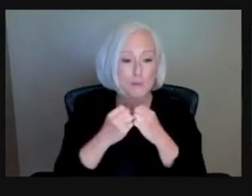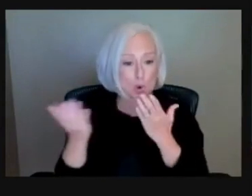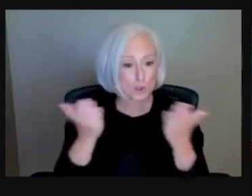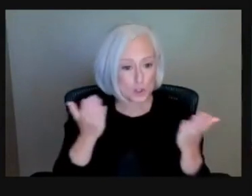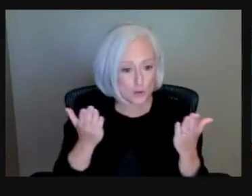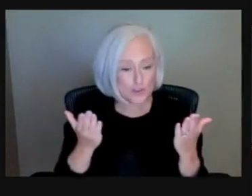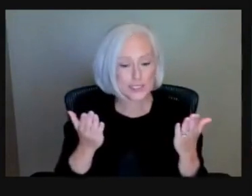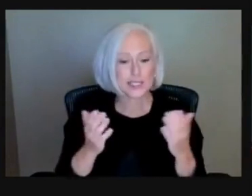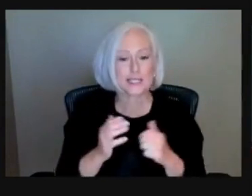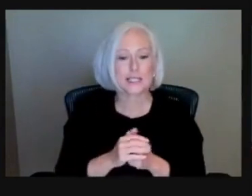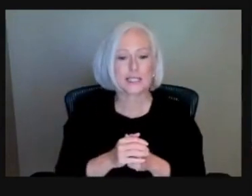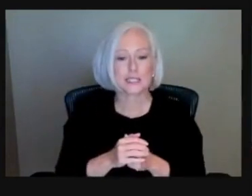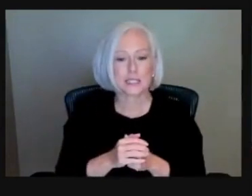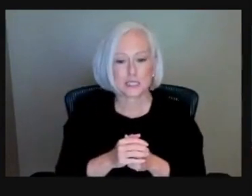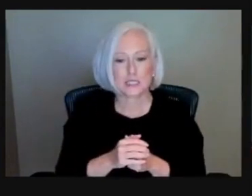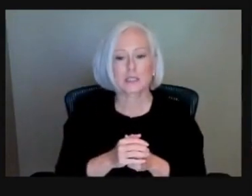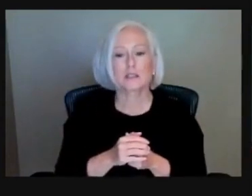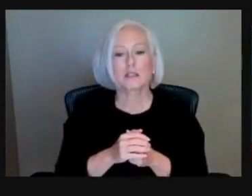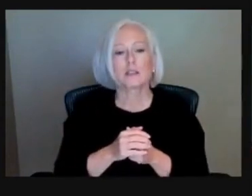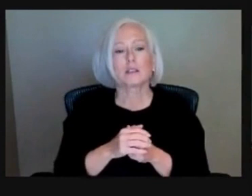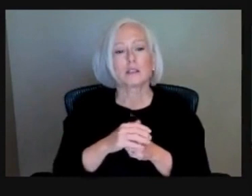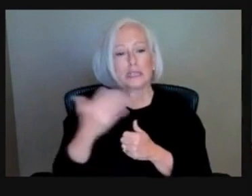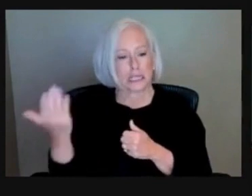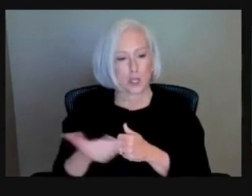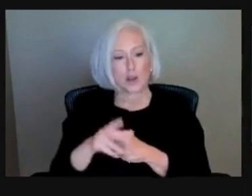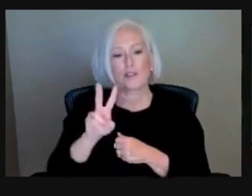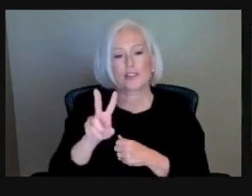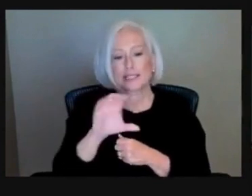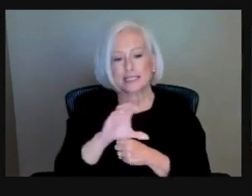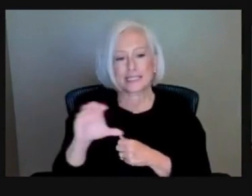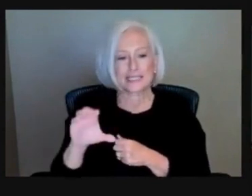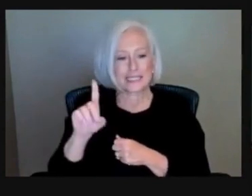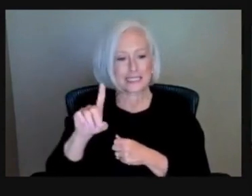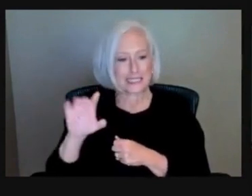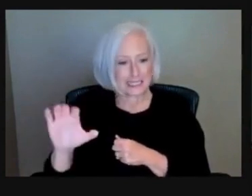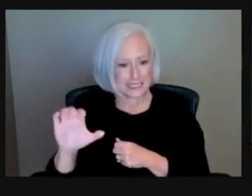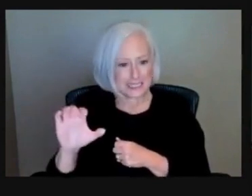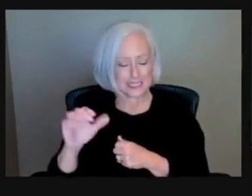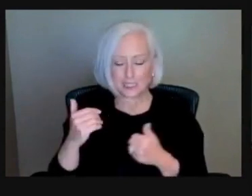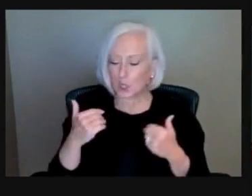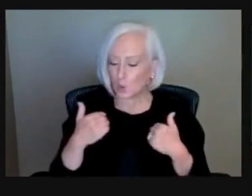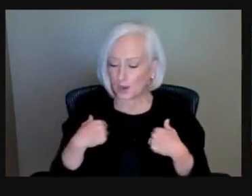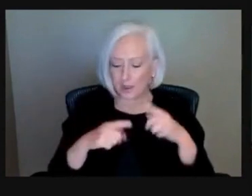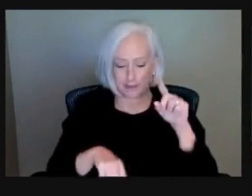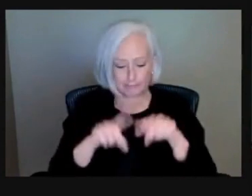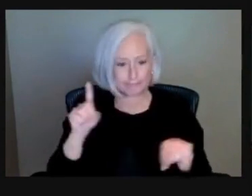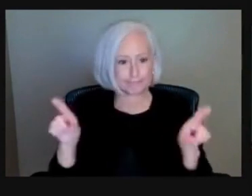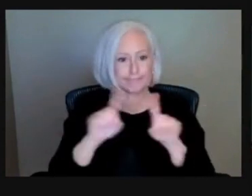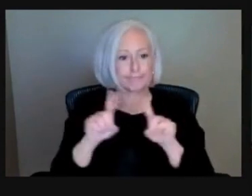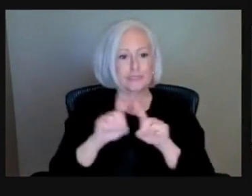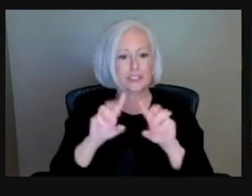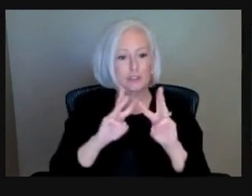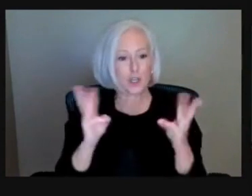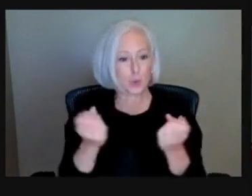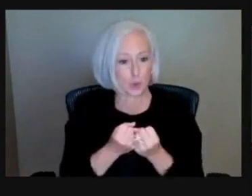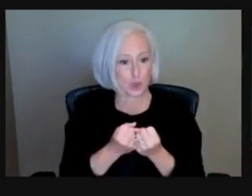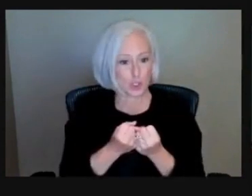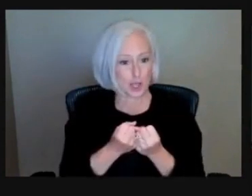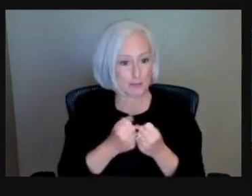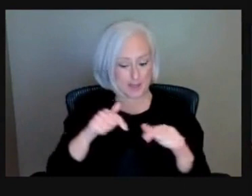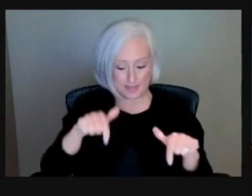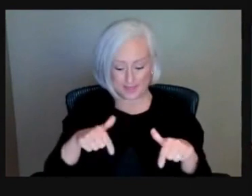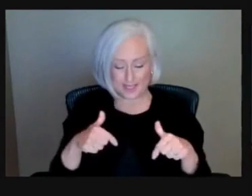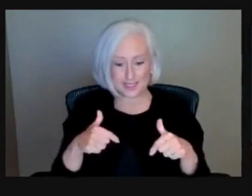mention here at BCCDC. So we do offer a variety of different workshops. This is one that we're hosting today. But we